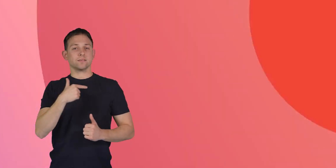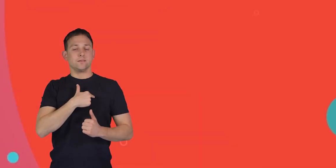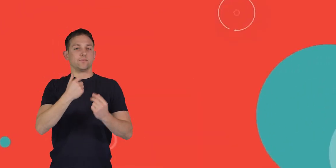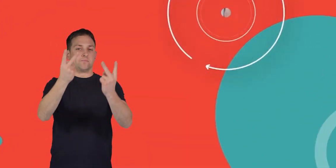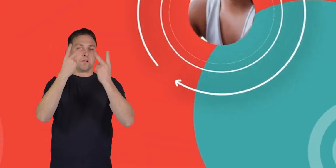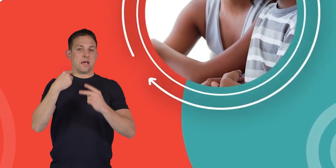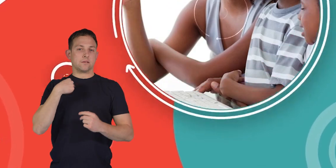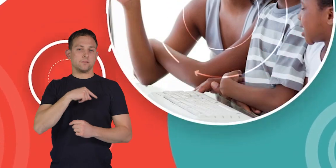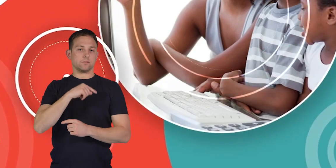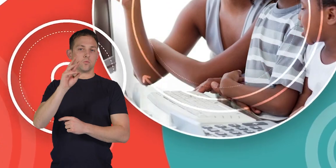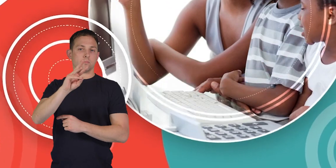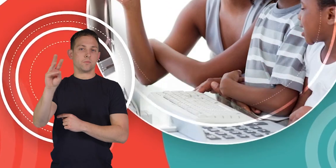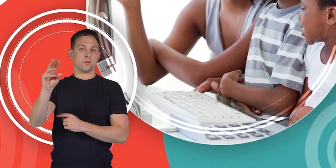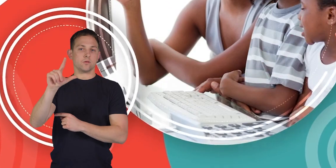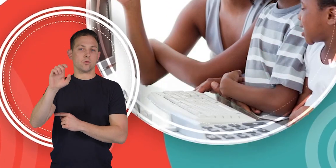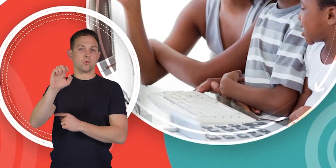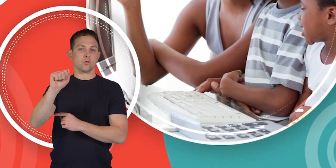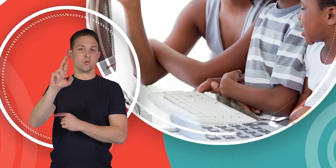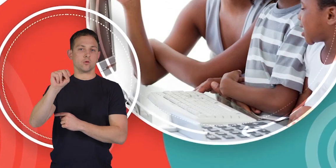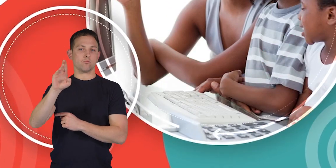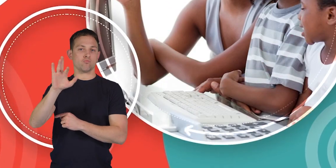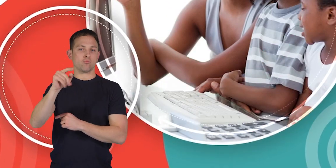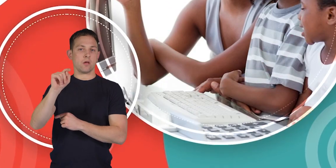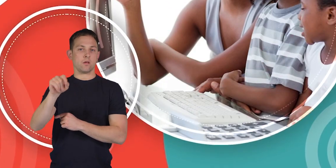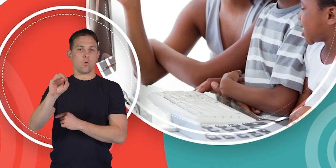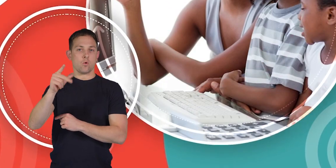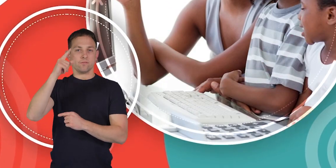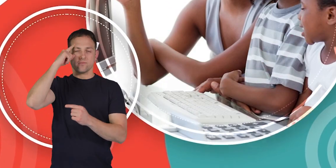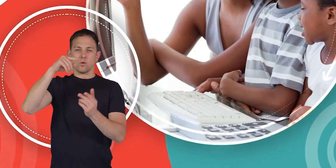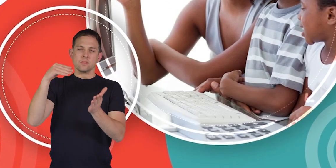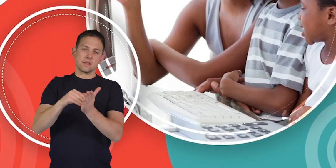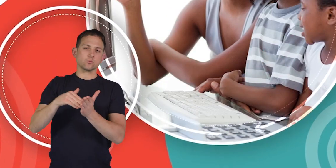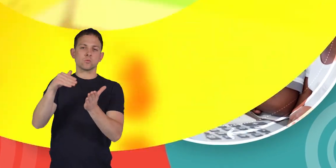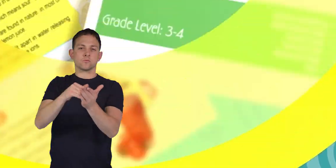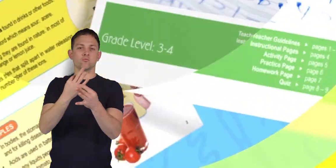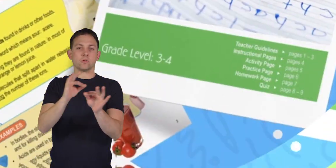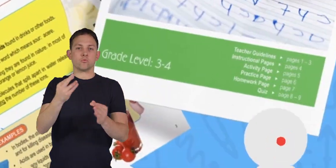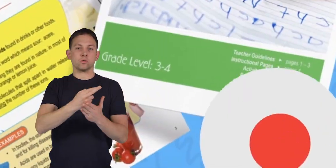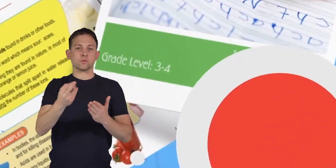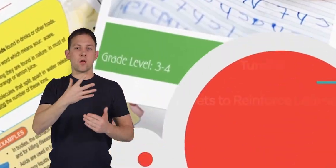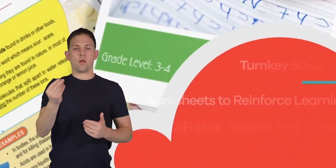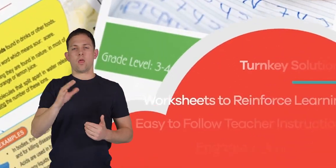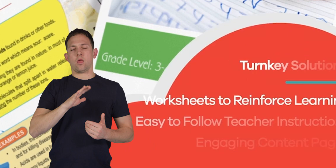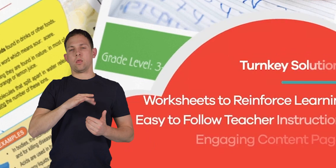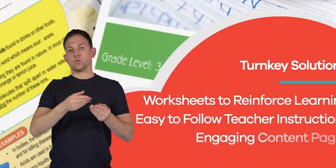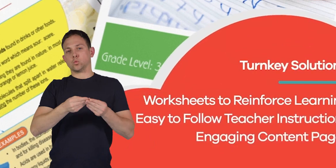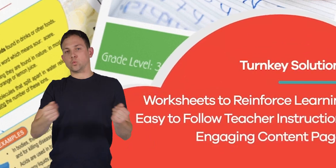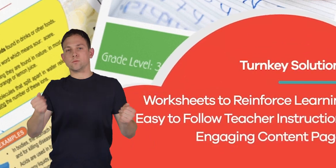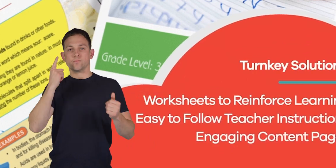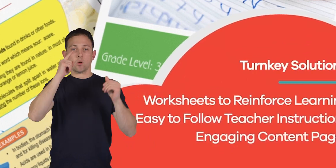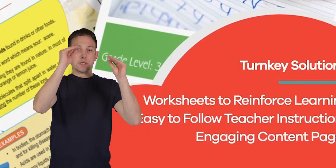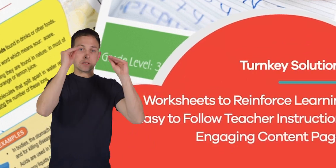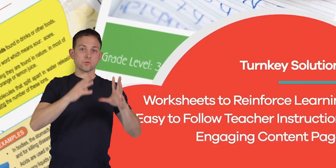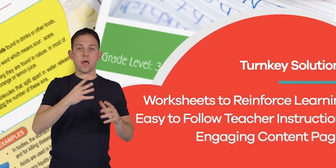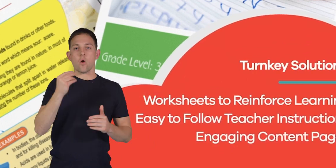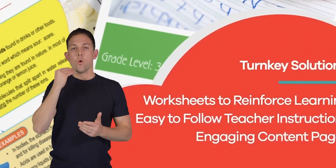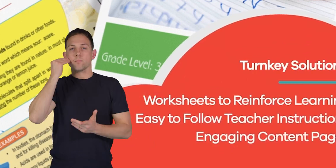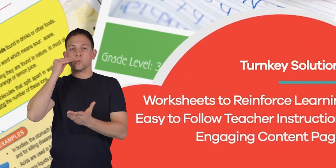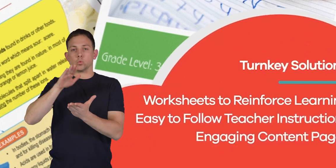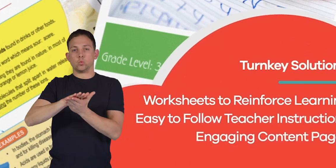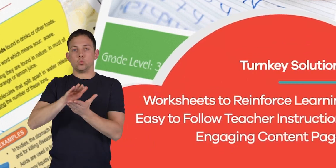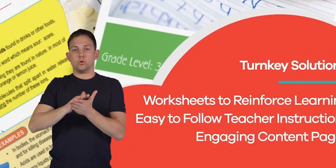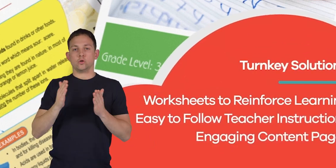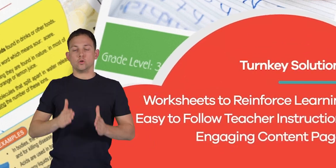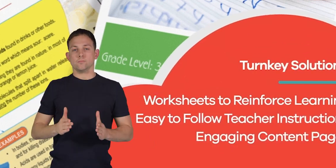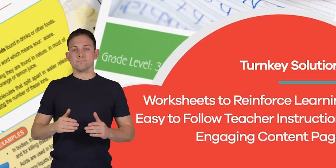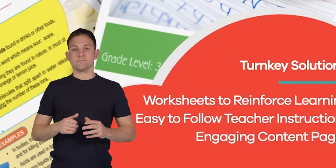us at learnbright.org for thousands of free resources and turnkey solutions for teachers and